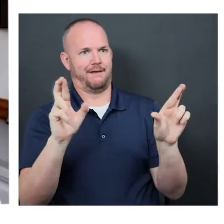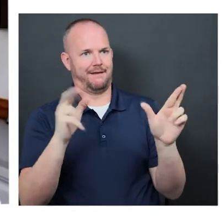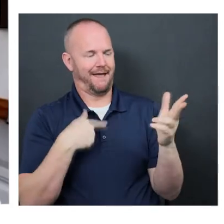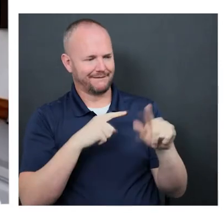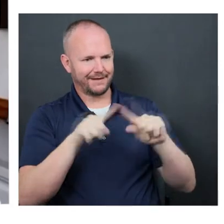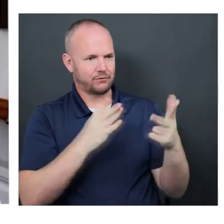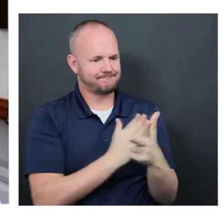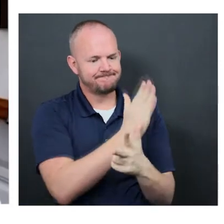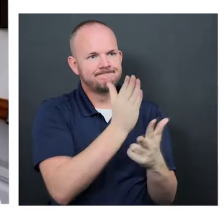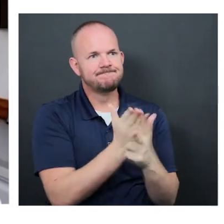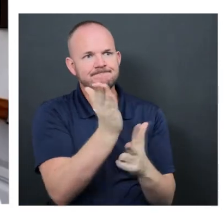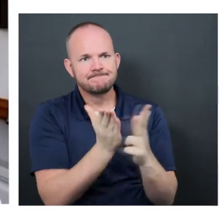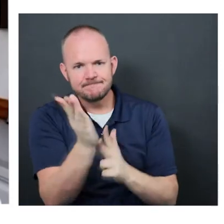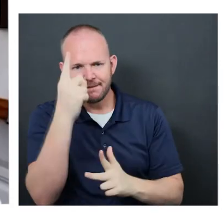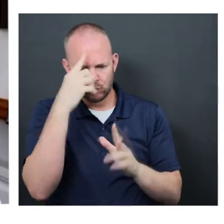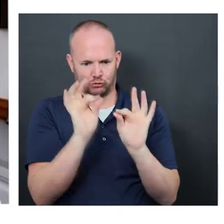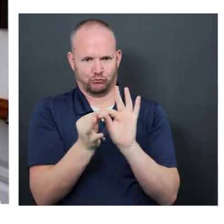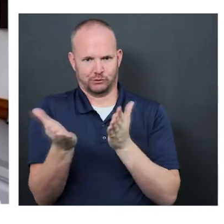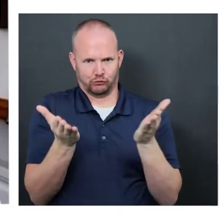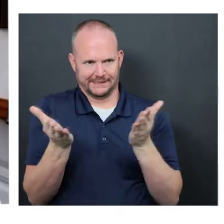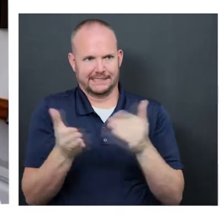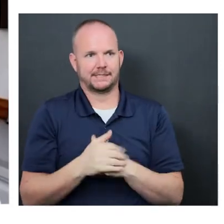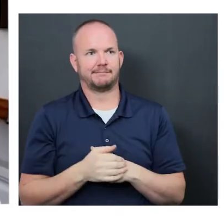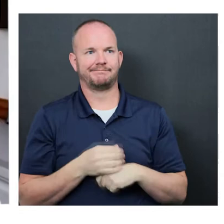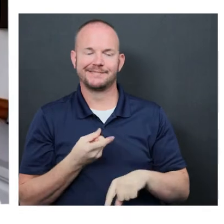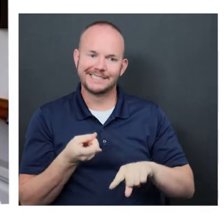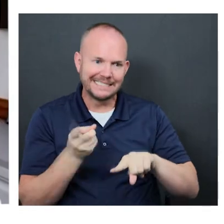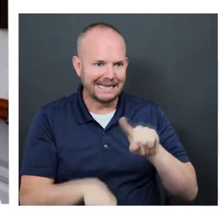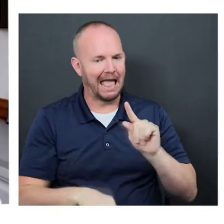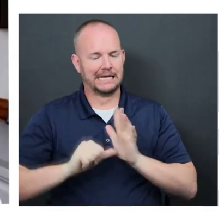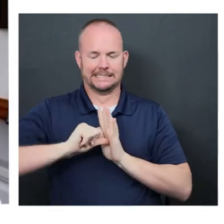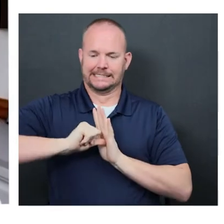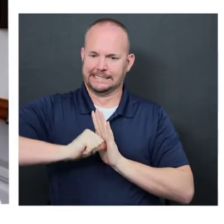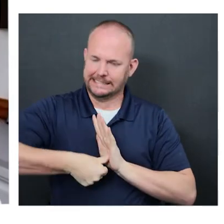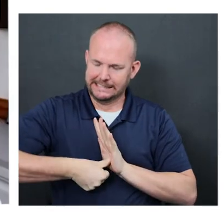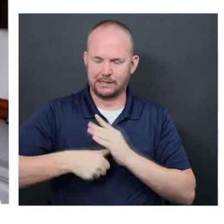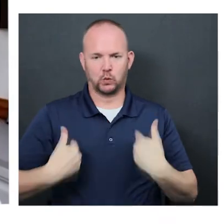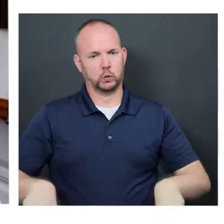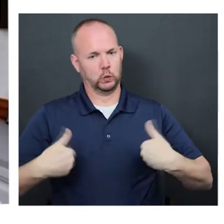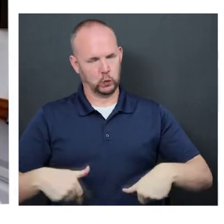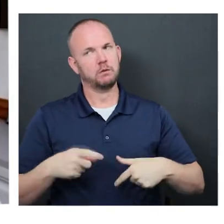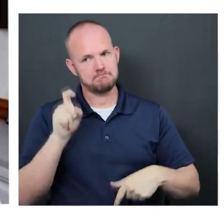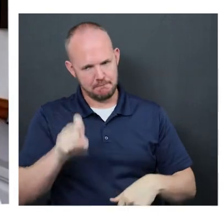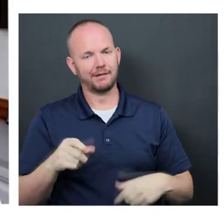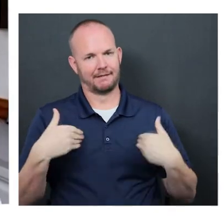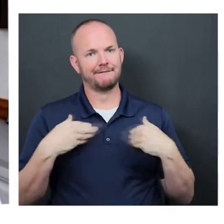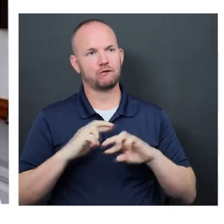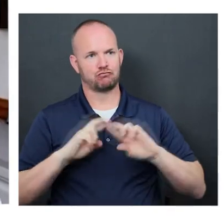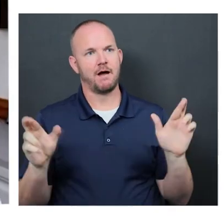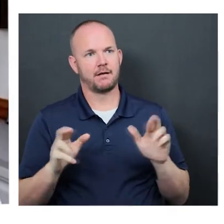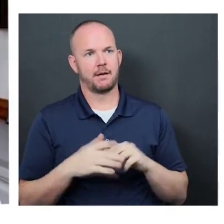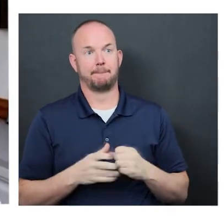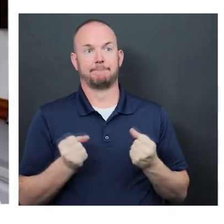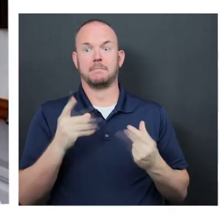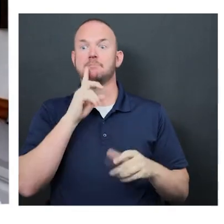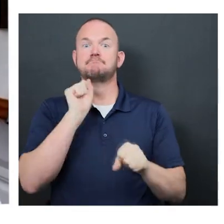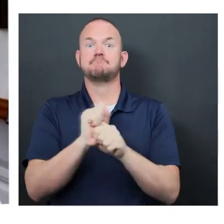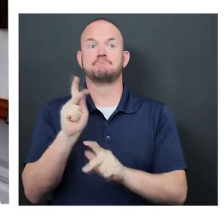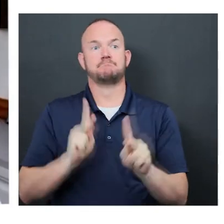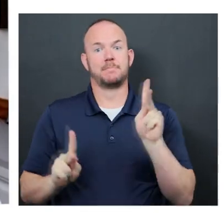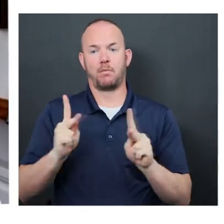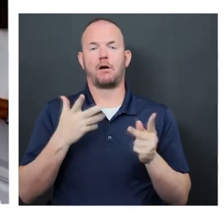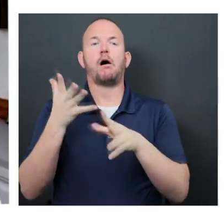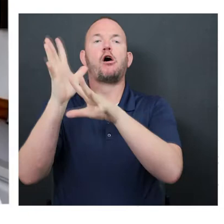modalities of interpreting services available, I cannot stress that enough. So many of us are resistant to video and